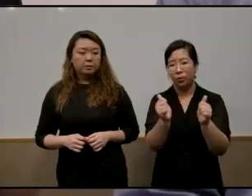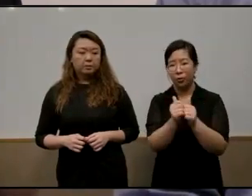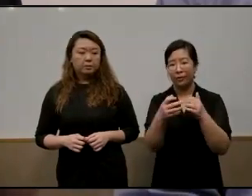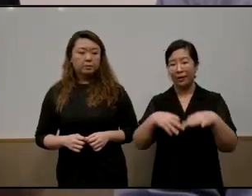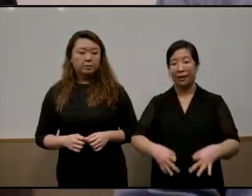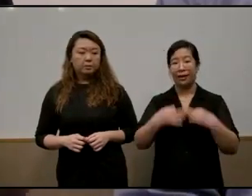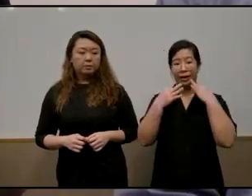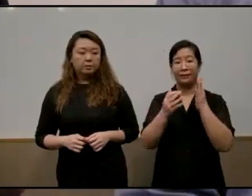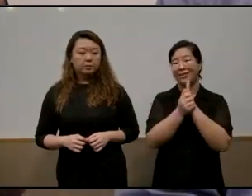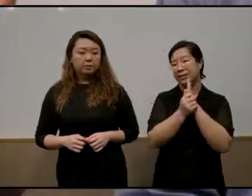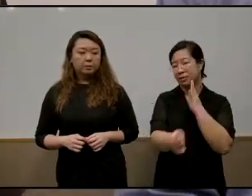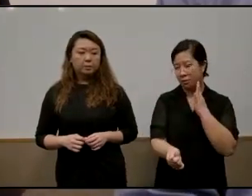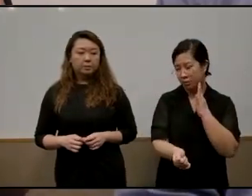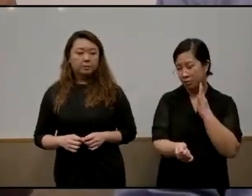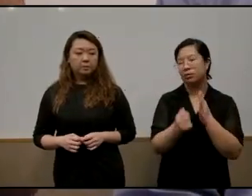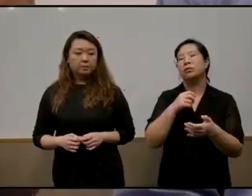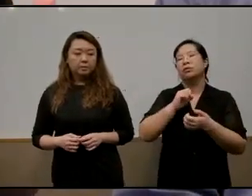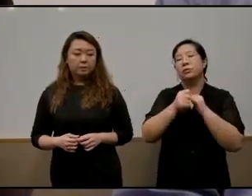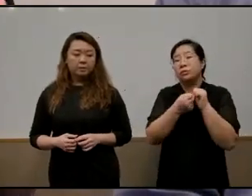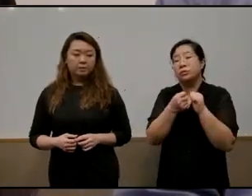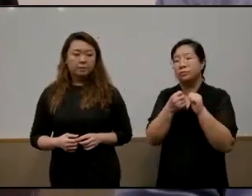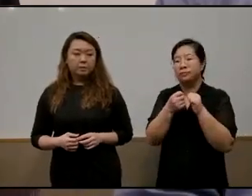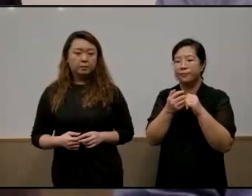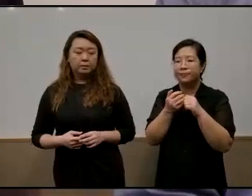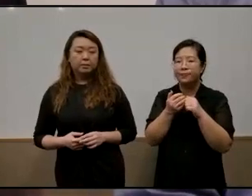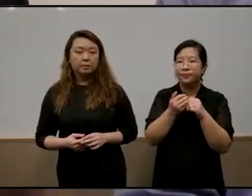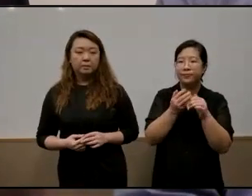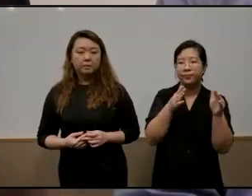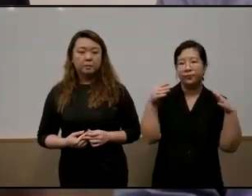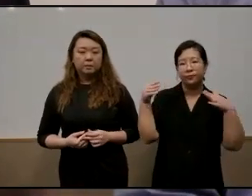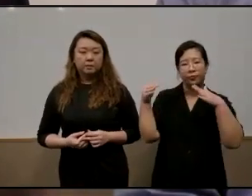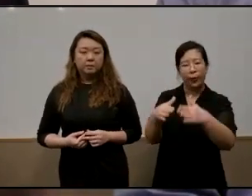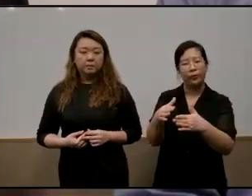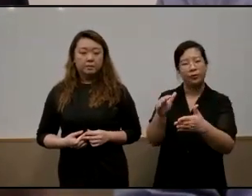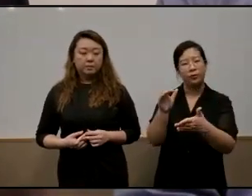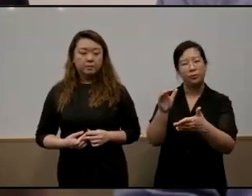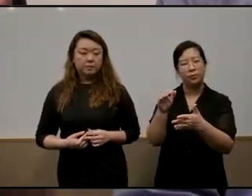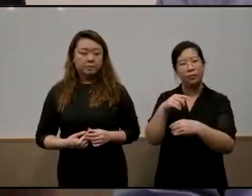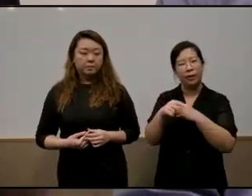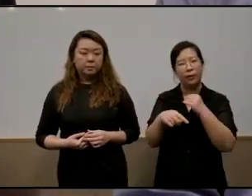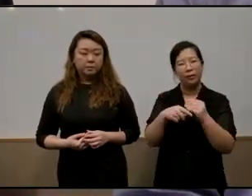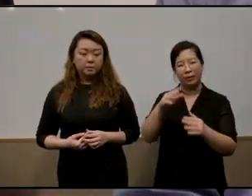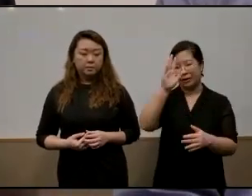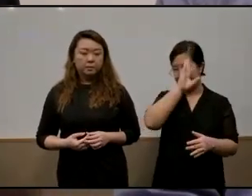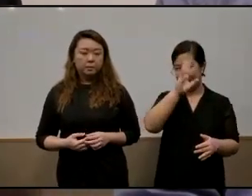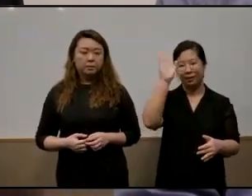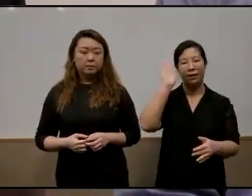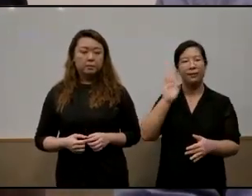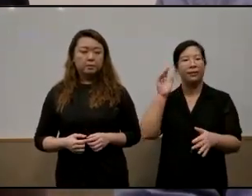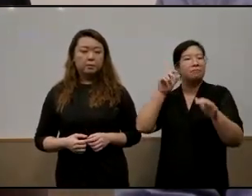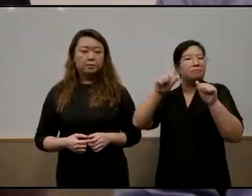so that's where the push towards academic you know capability come in